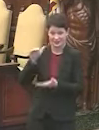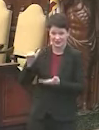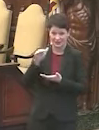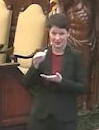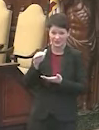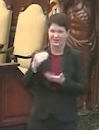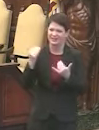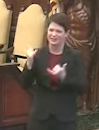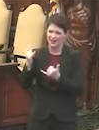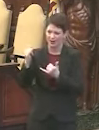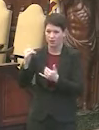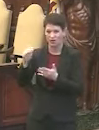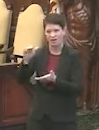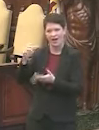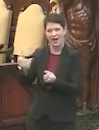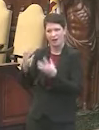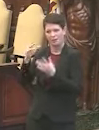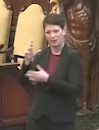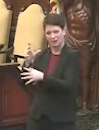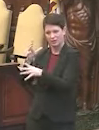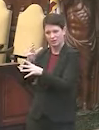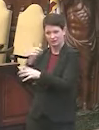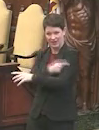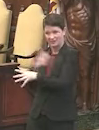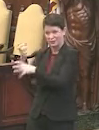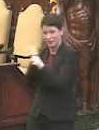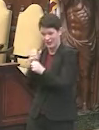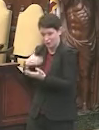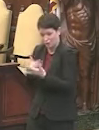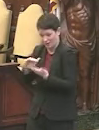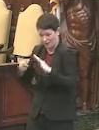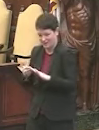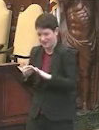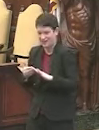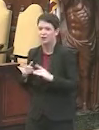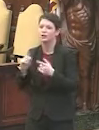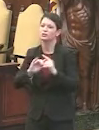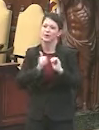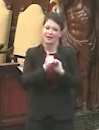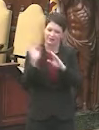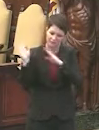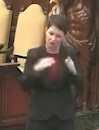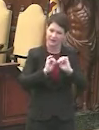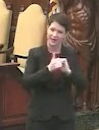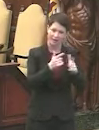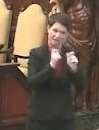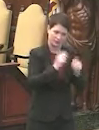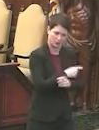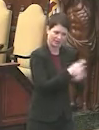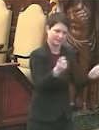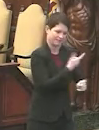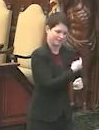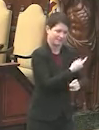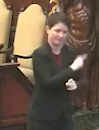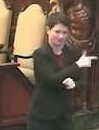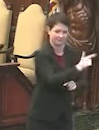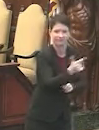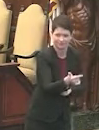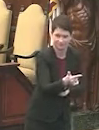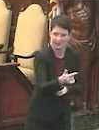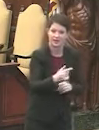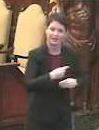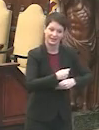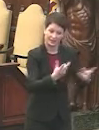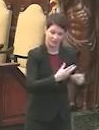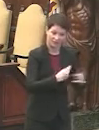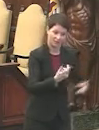factor now is shifting from how many doses come into the city to how quickly we can deliver those doses. Now, we are working to increase our delivery channels